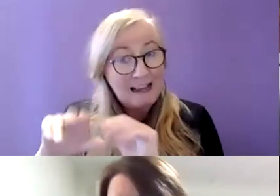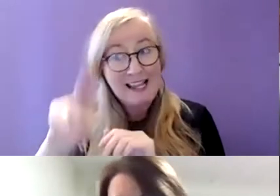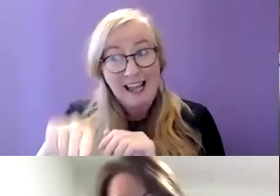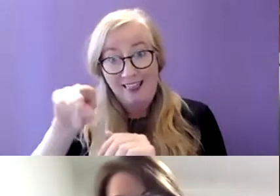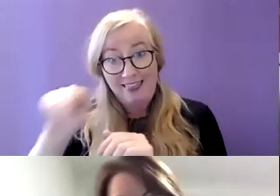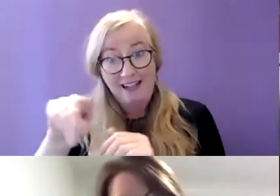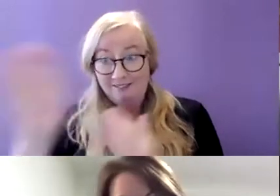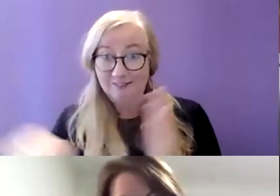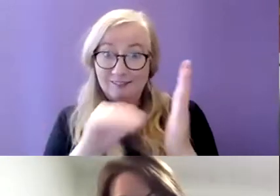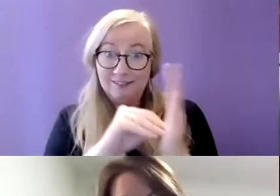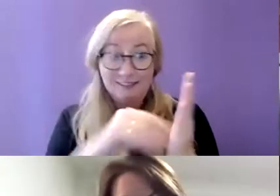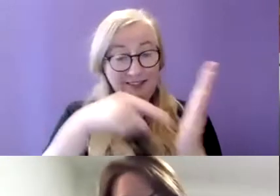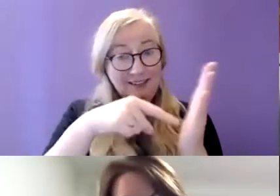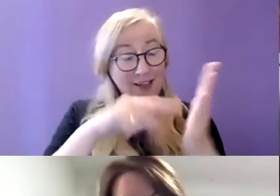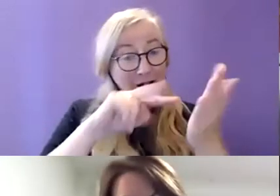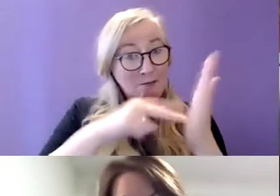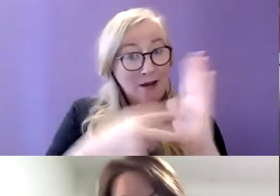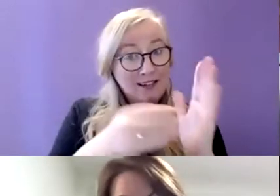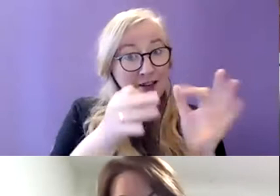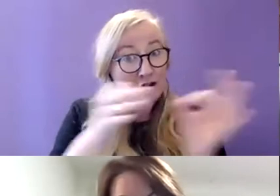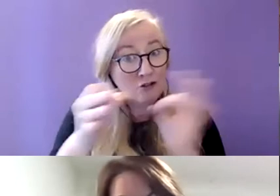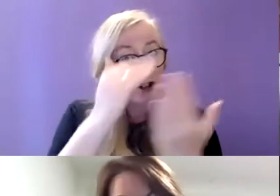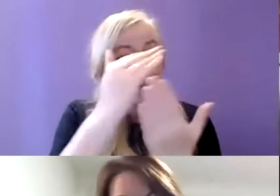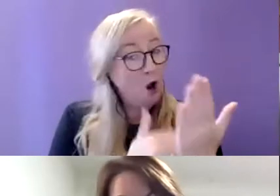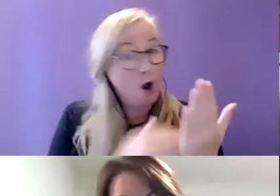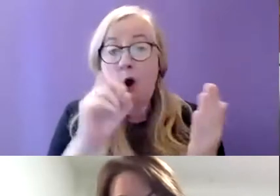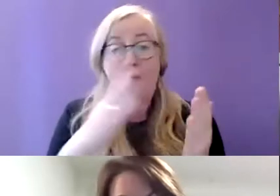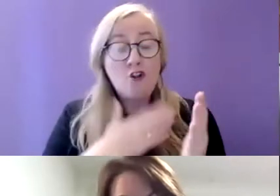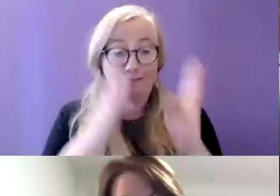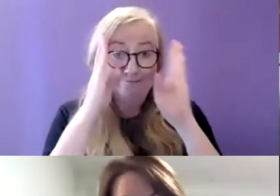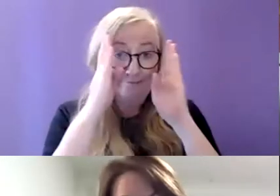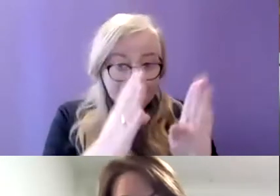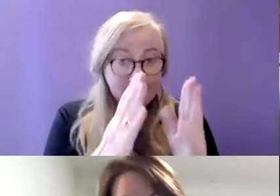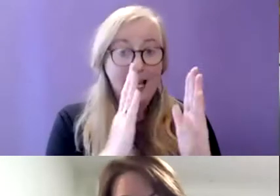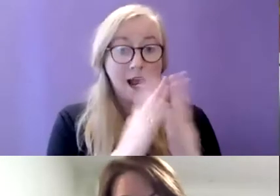part of that strategy do you think there's scope or will it very much focus just on the housing part